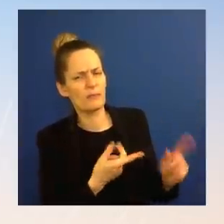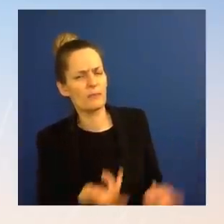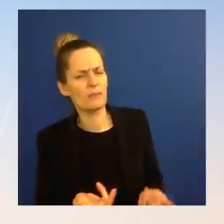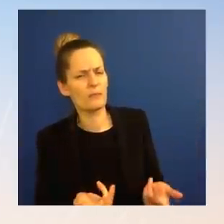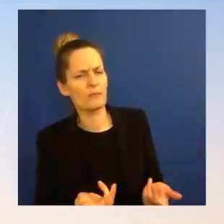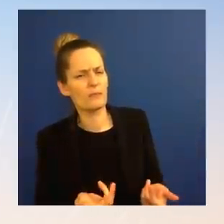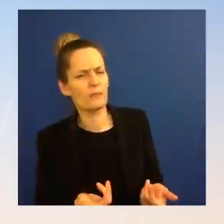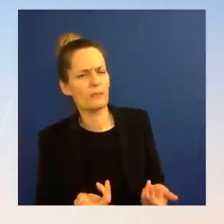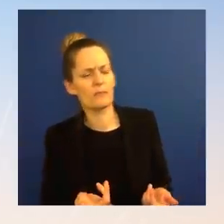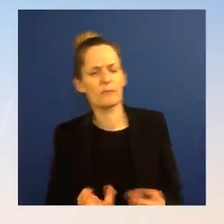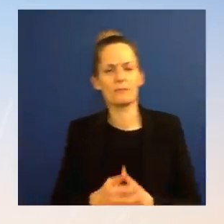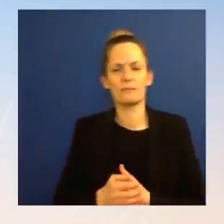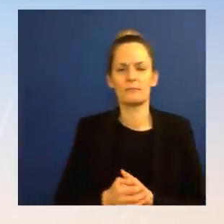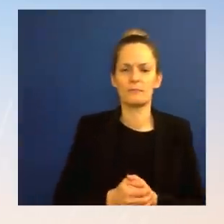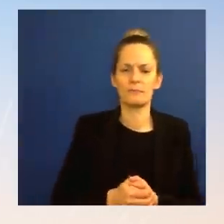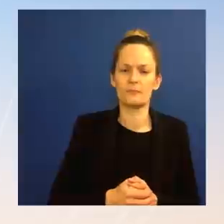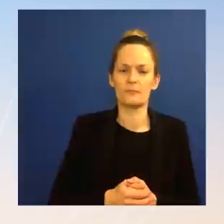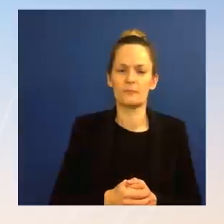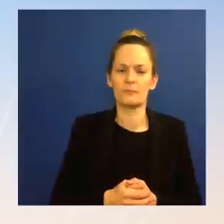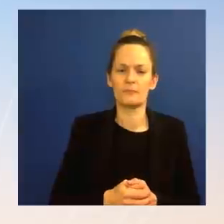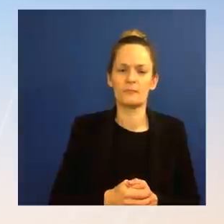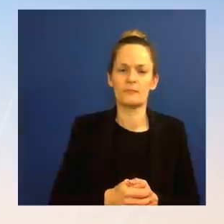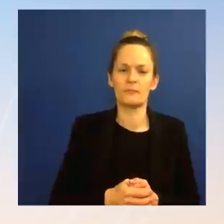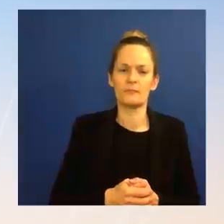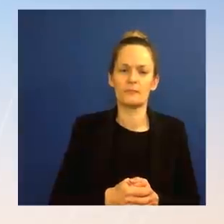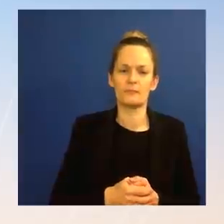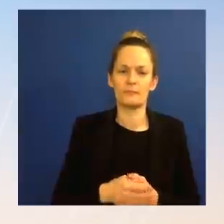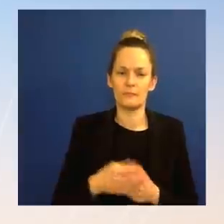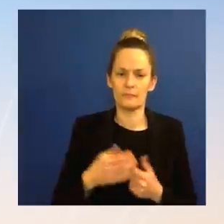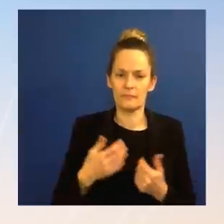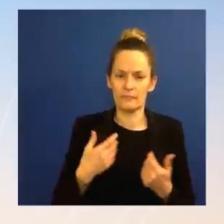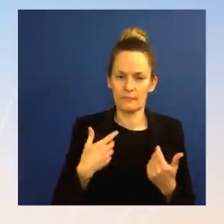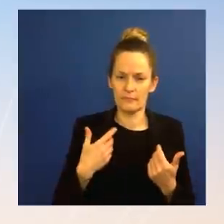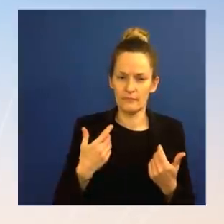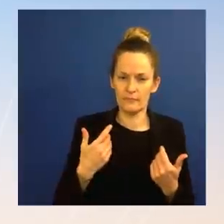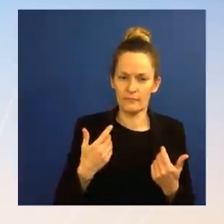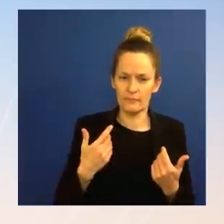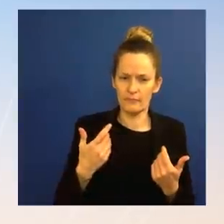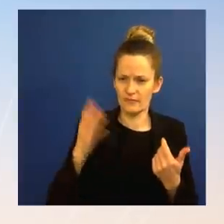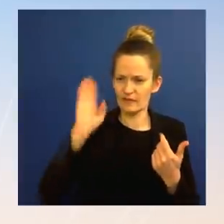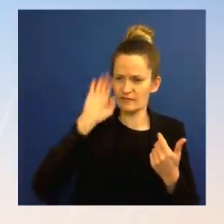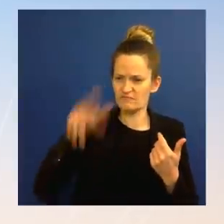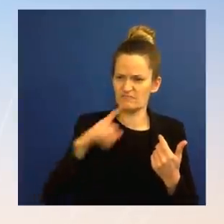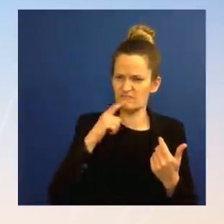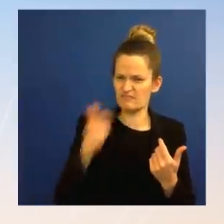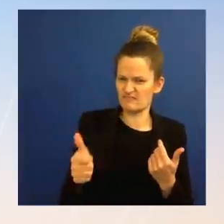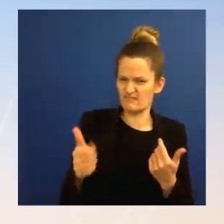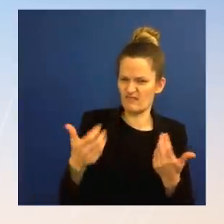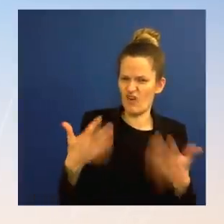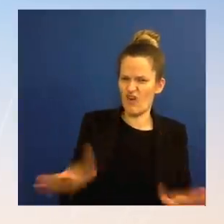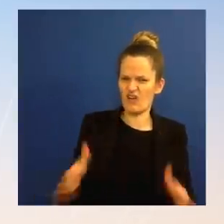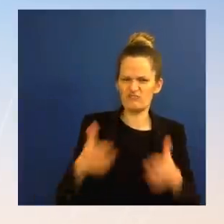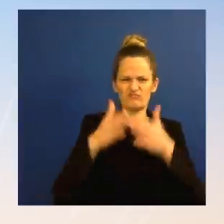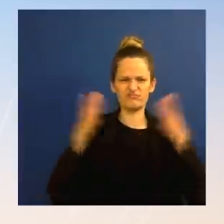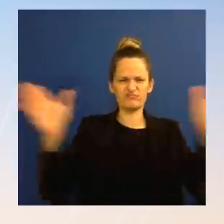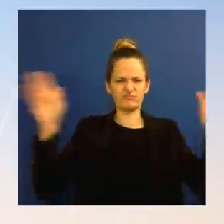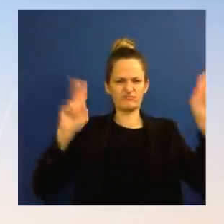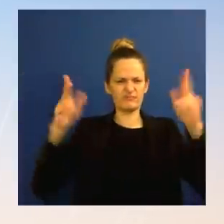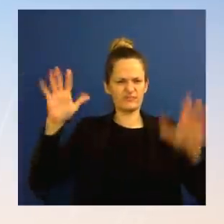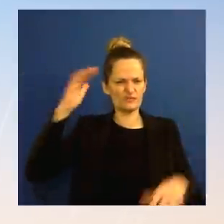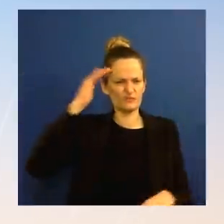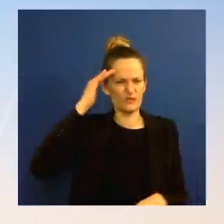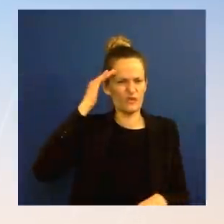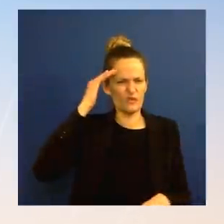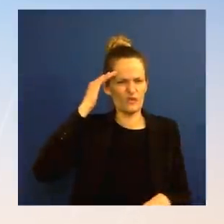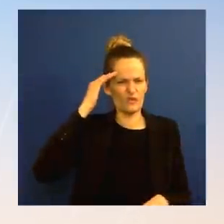Maduro government before they went? Ms. On the last, I just don't have anything more to convey to you about private diplomatic conversations. I would note that